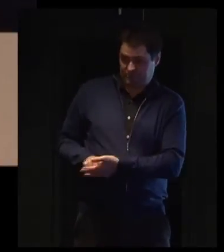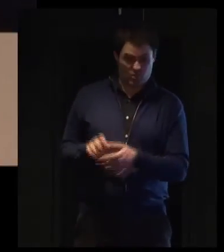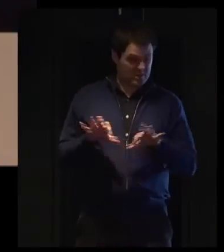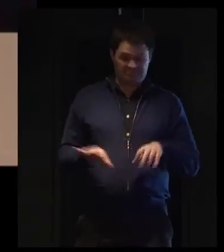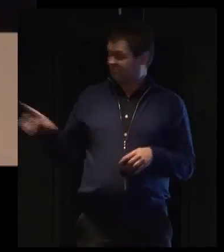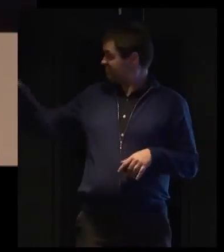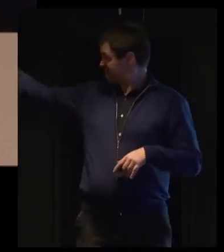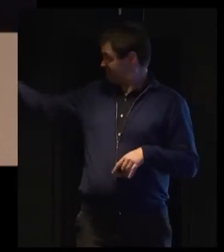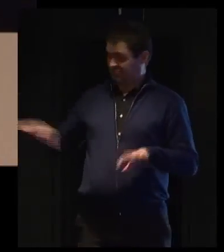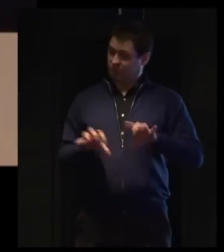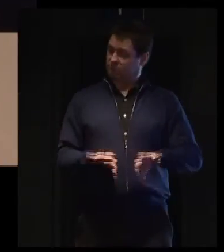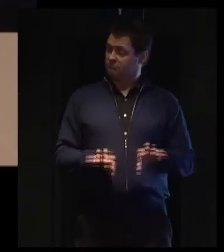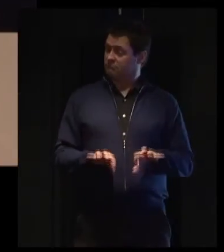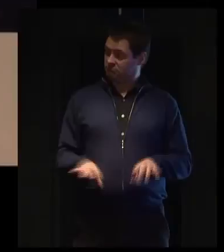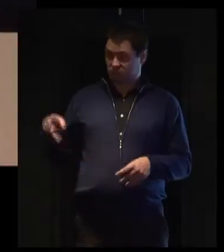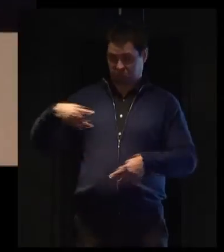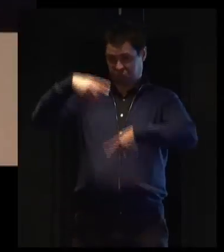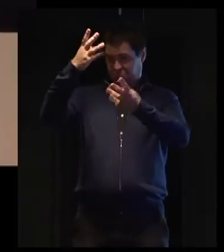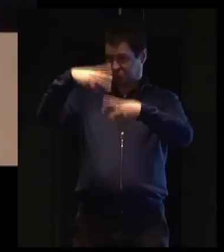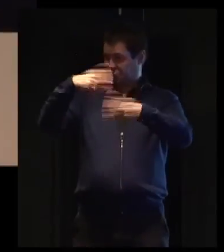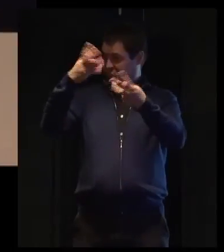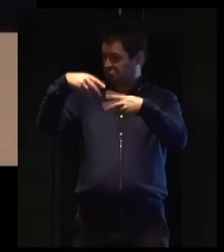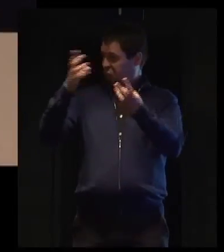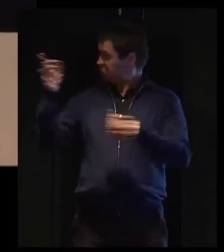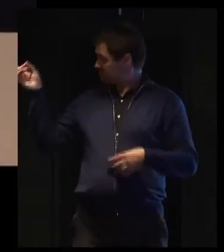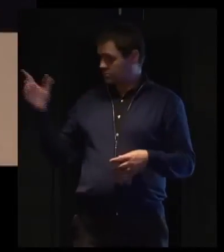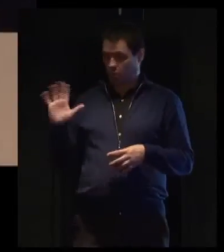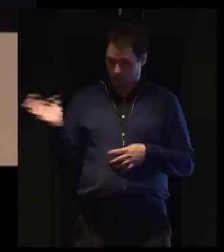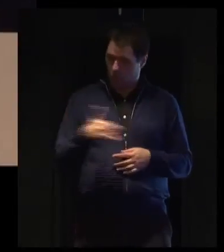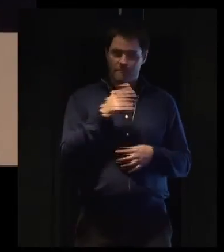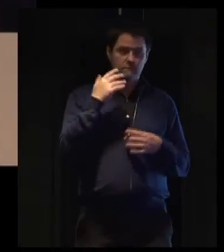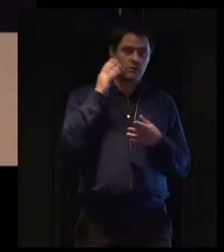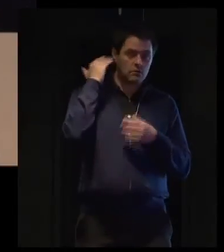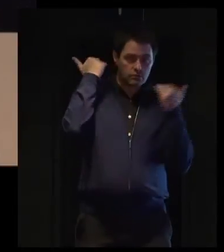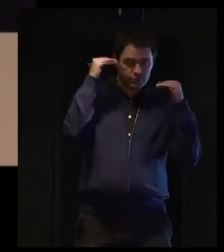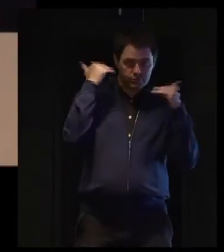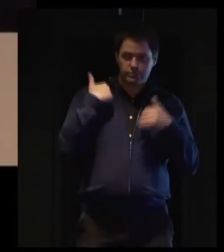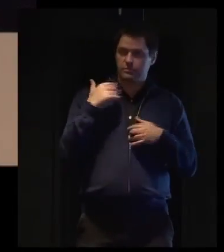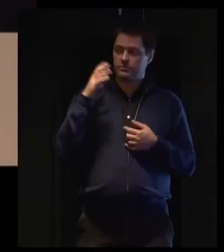reporters. These are all things that will aid communication and understanding.